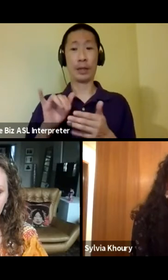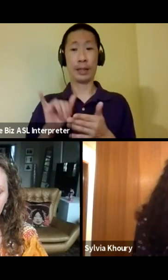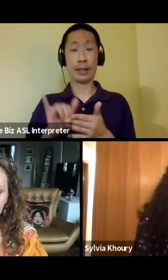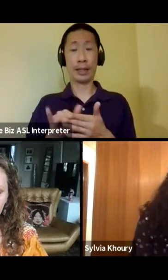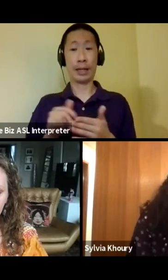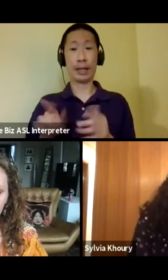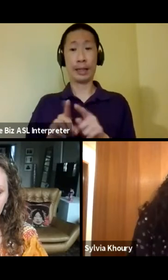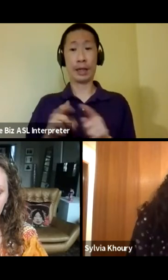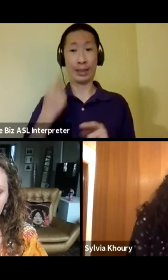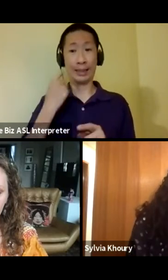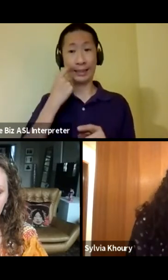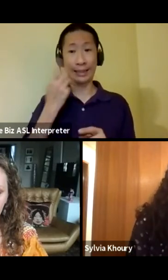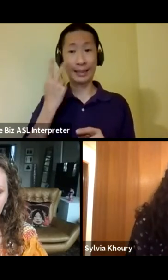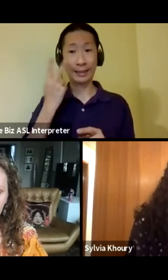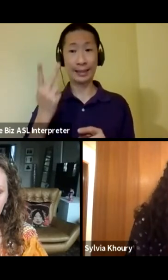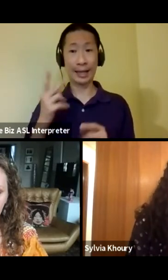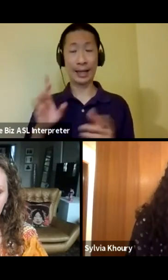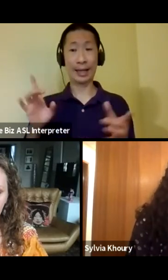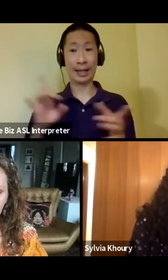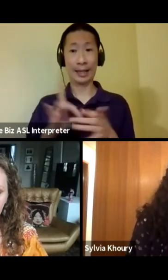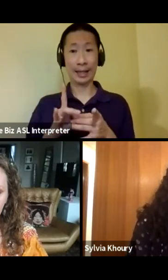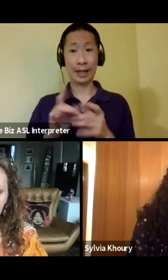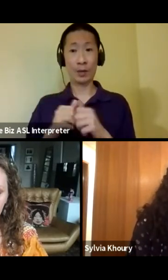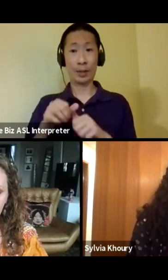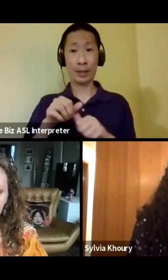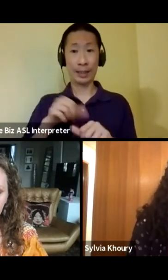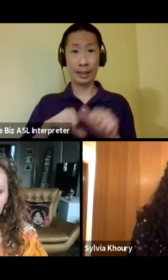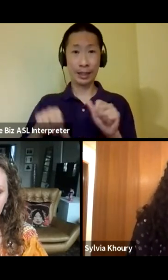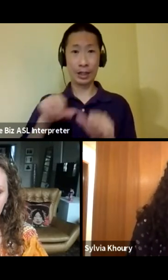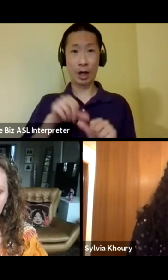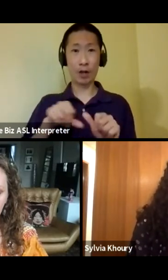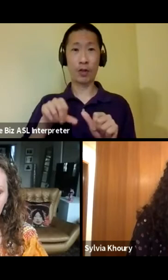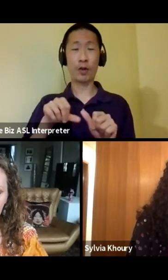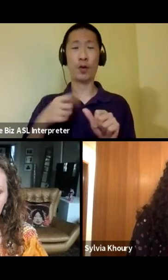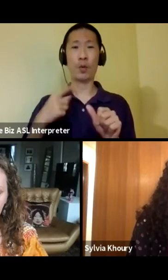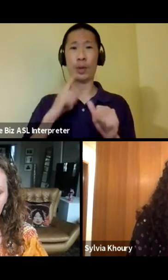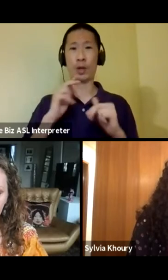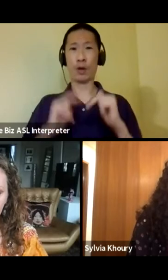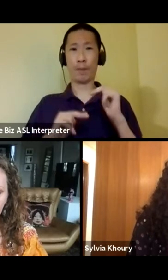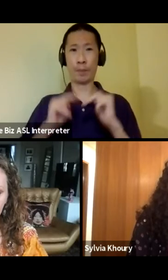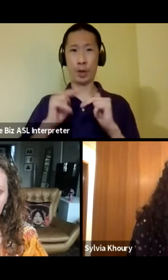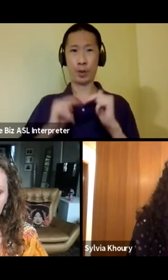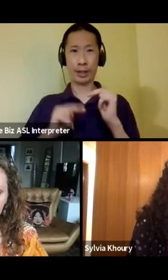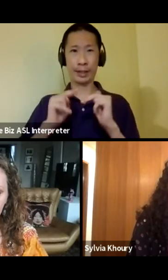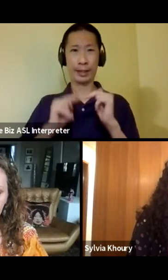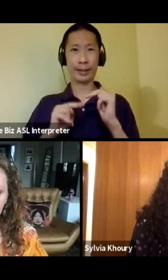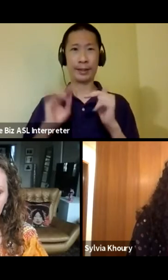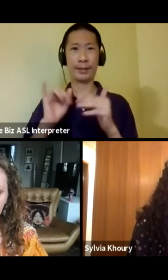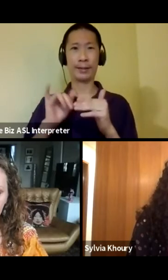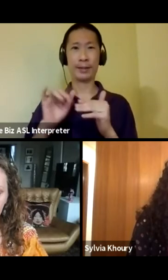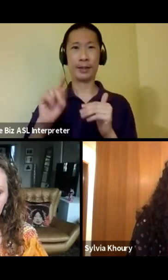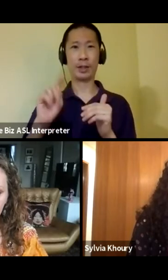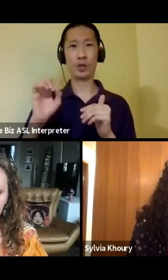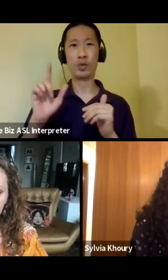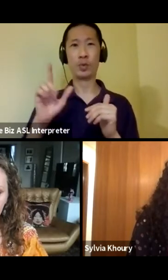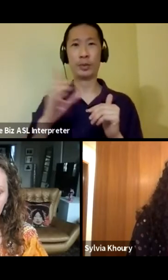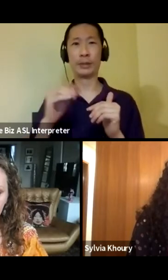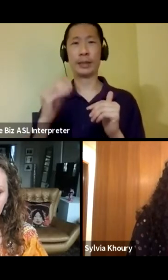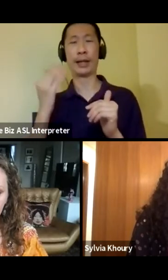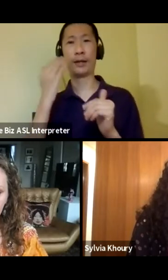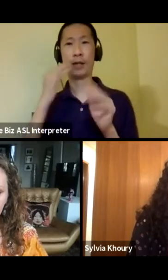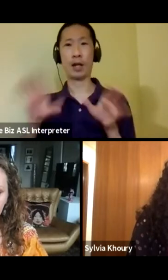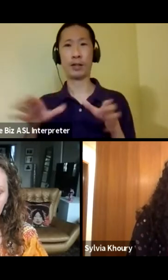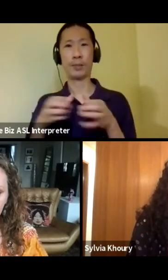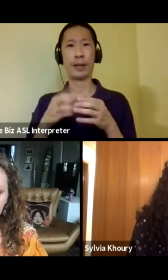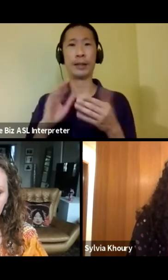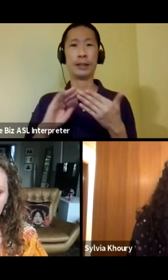just saw that in that connecting with each other, we're kind of building the, the, the tools and knowledge base and